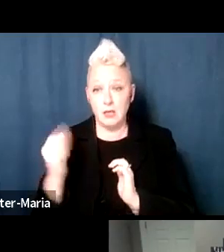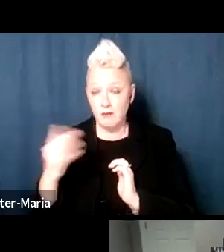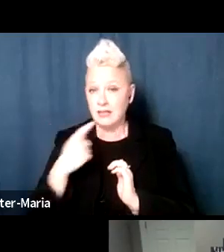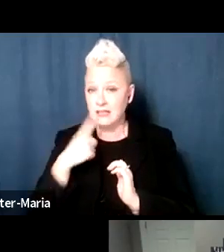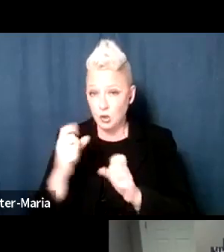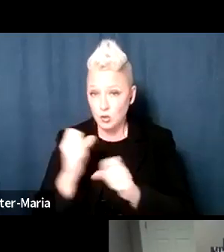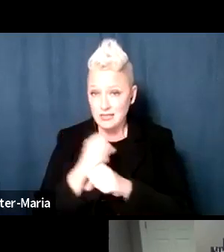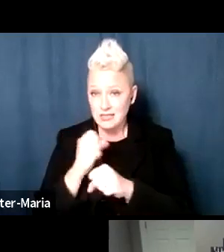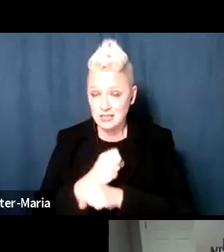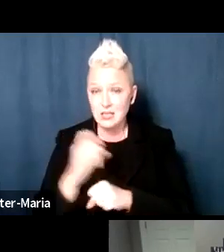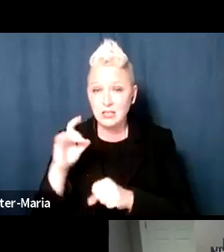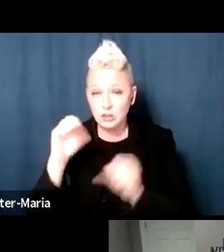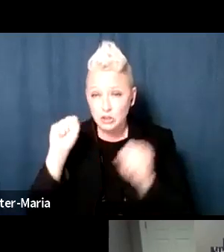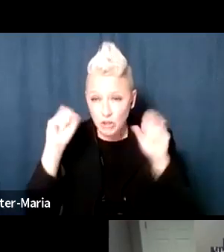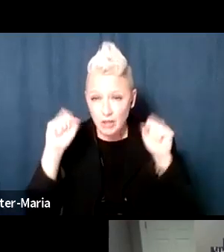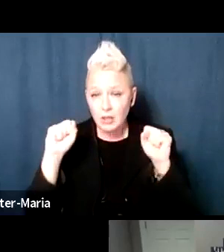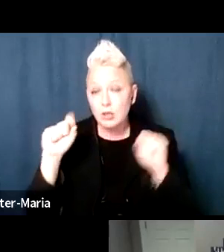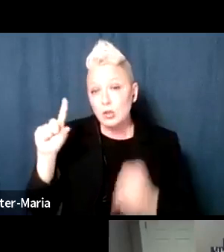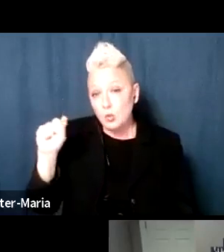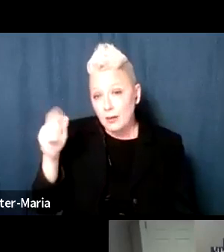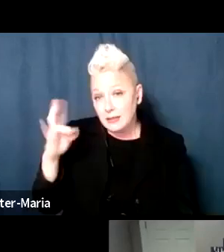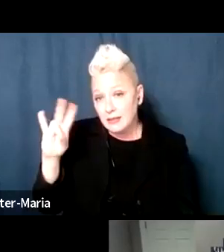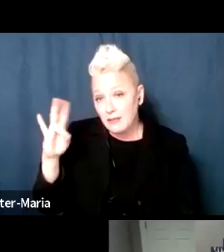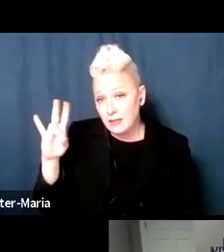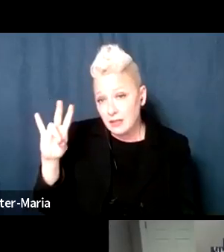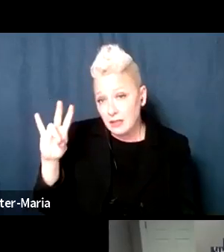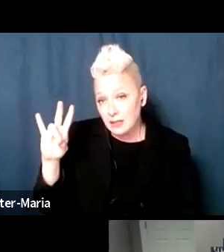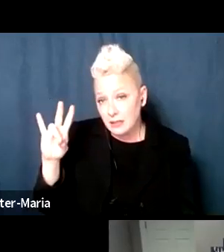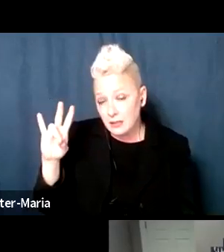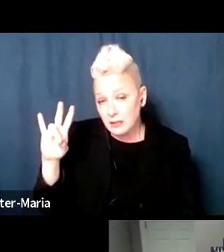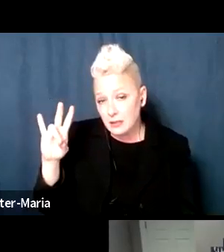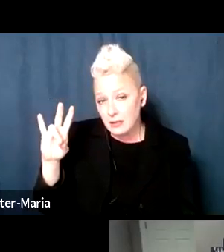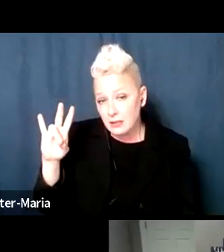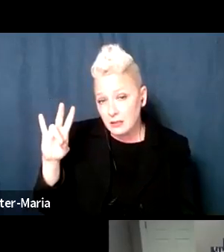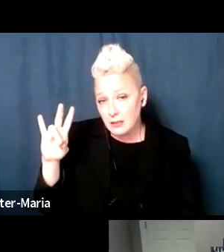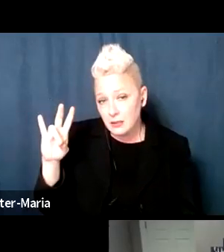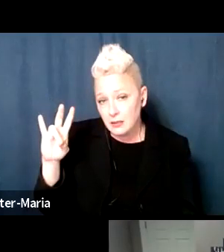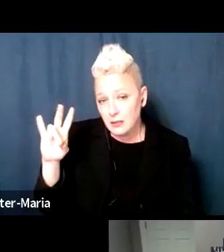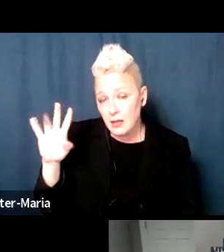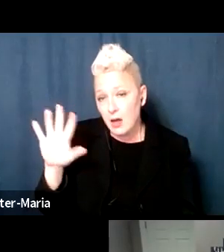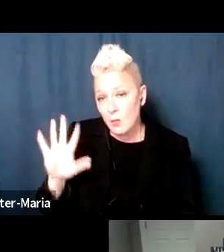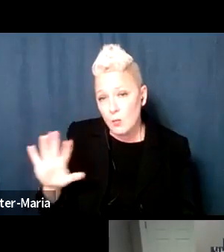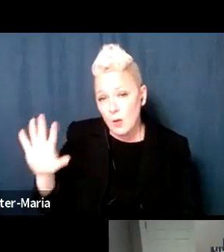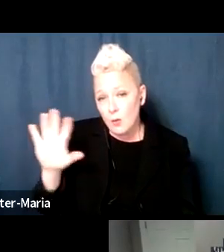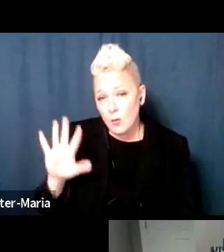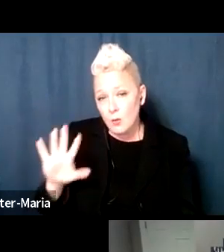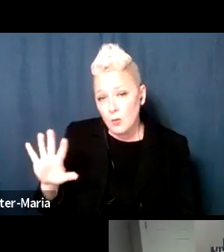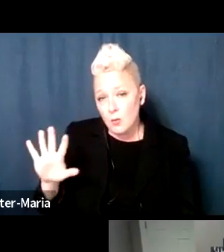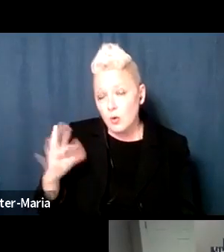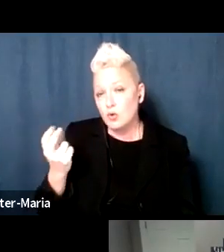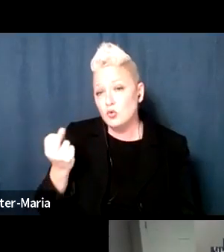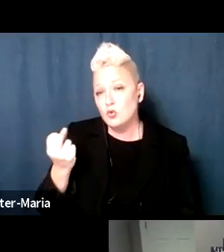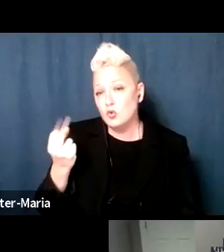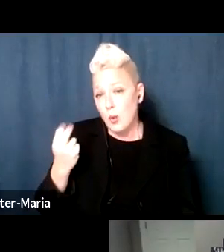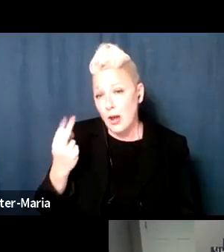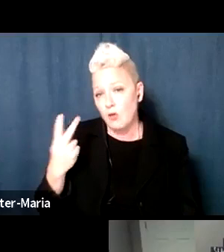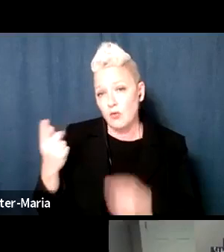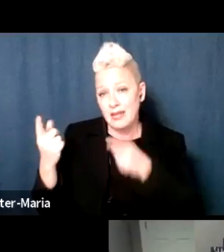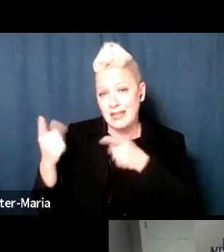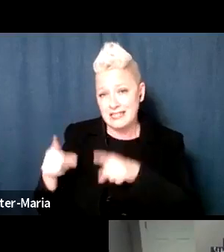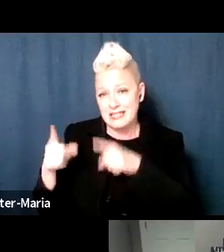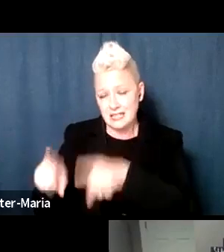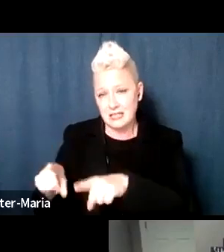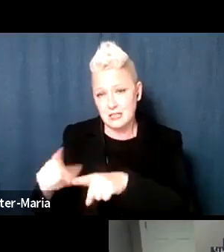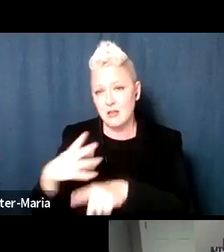particularly shocking. In 2017, there were approximately 12 incidents of